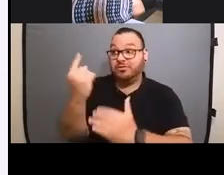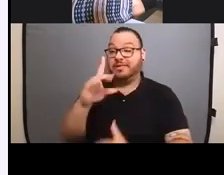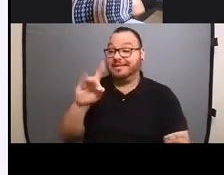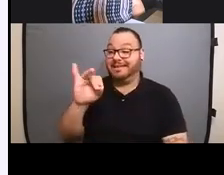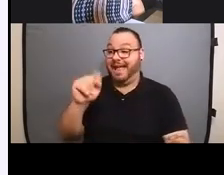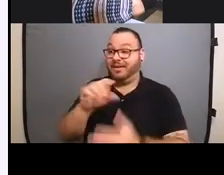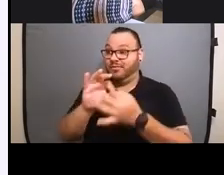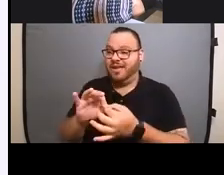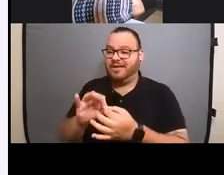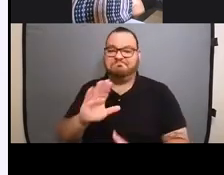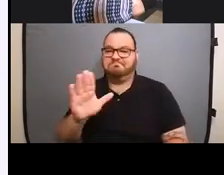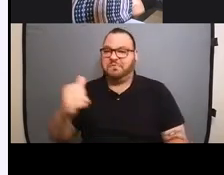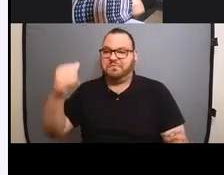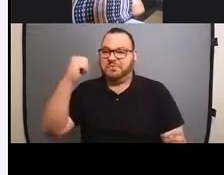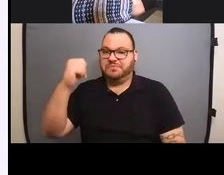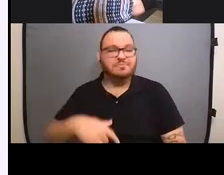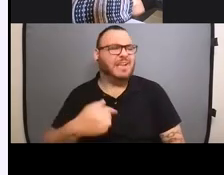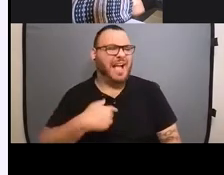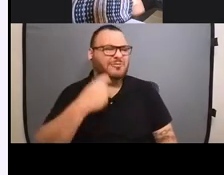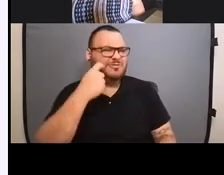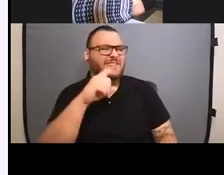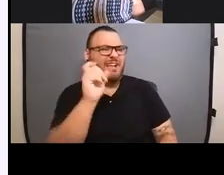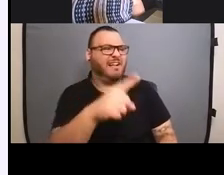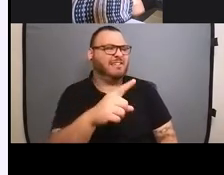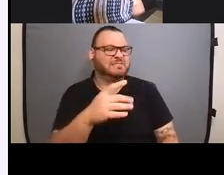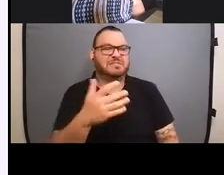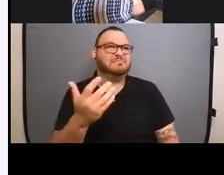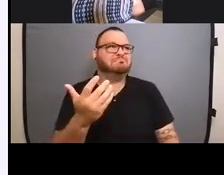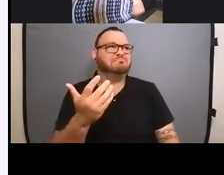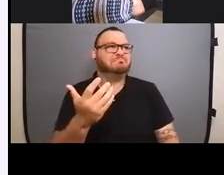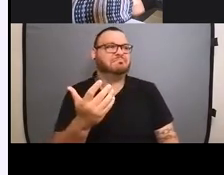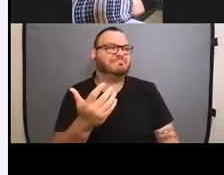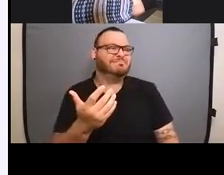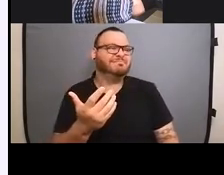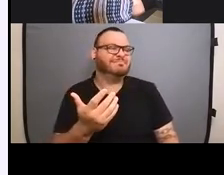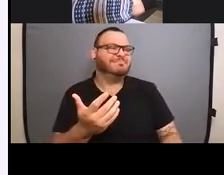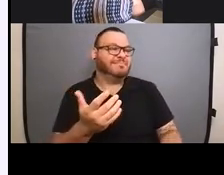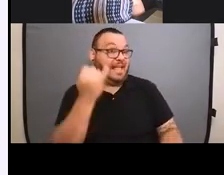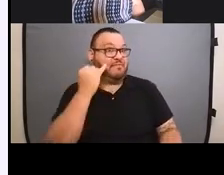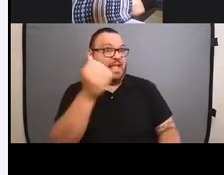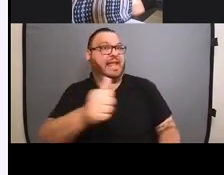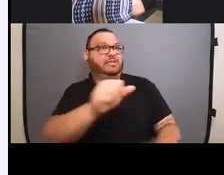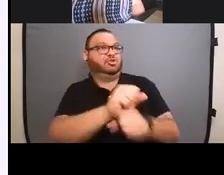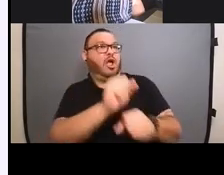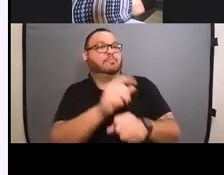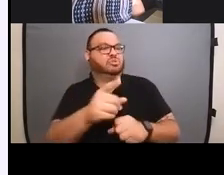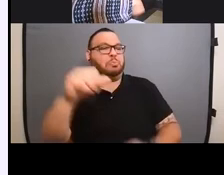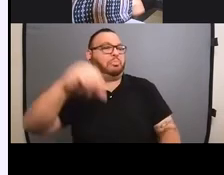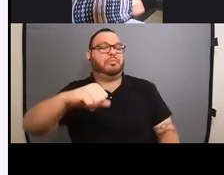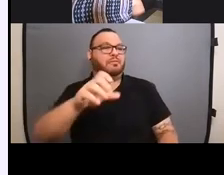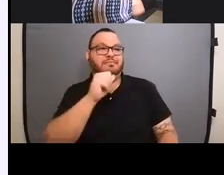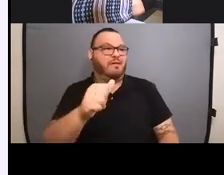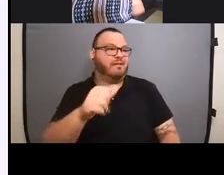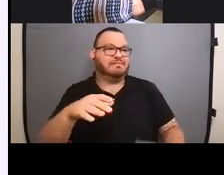Yeah, was just going to ask about if you, if there were any kinds of, if jobs you would turn down and if diet, diet industry had approached you for